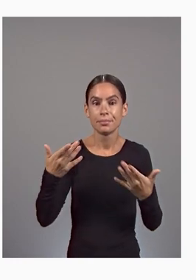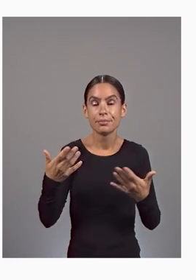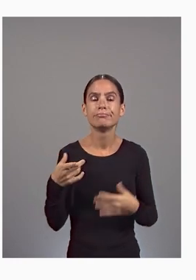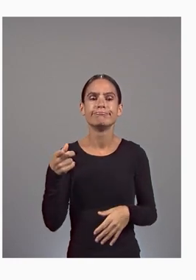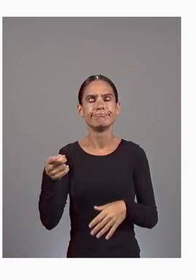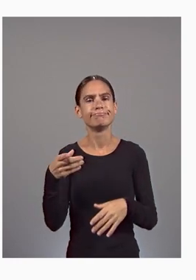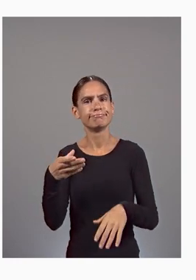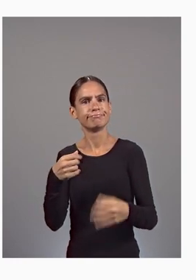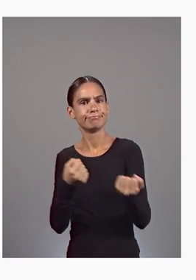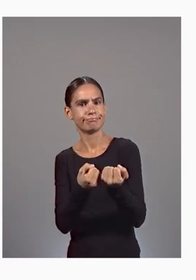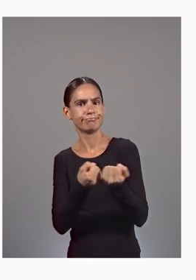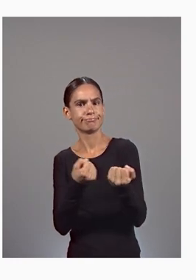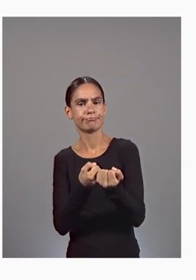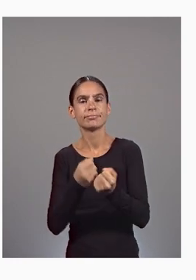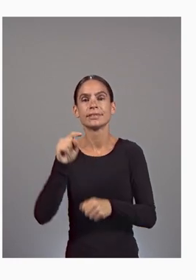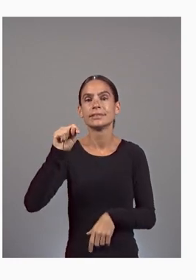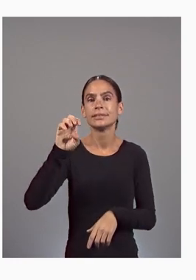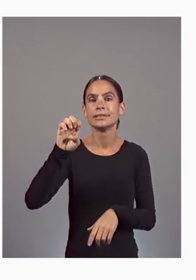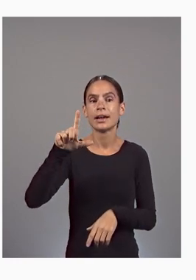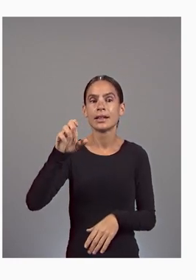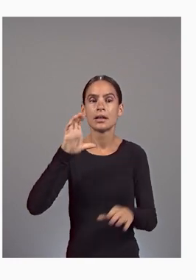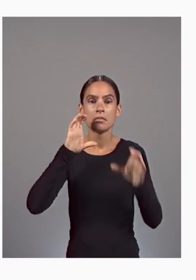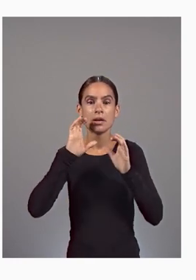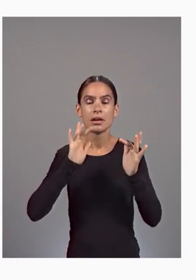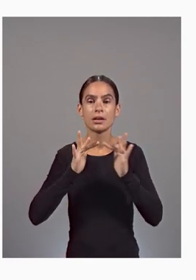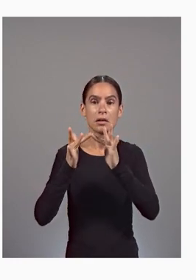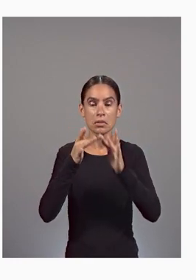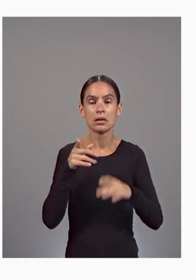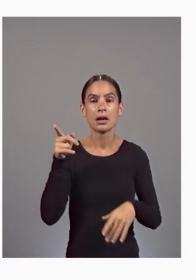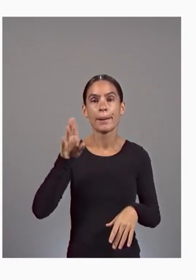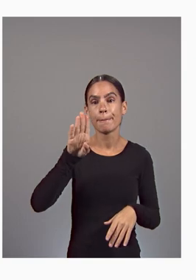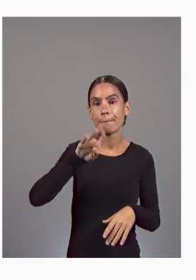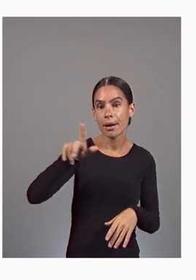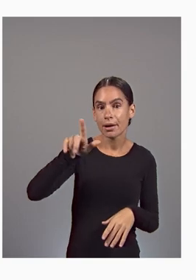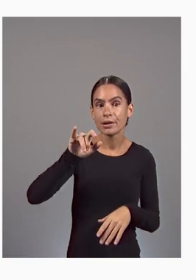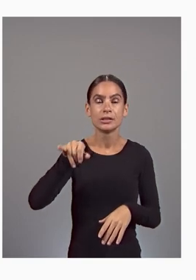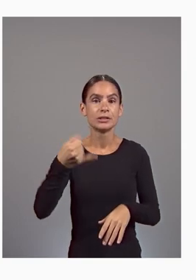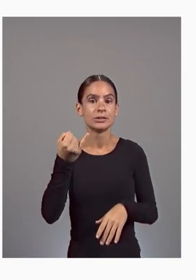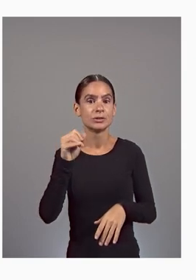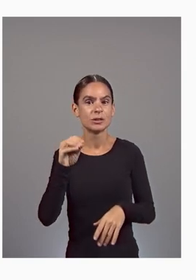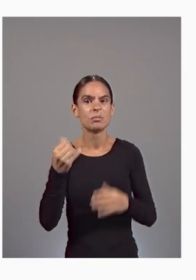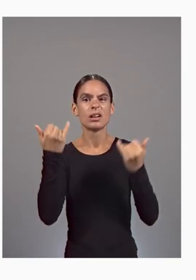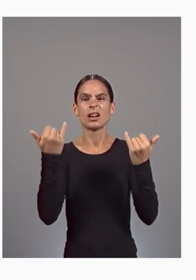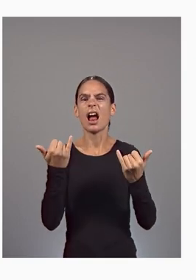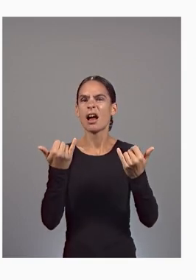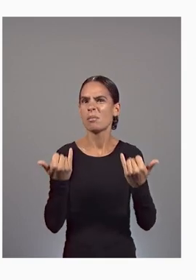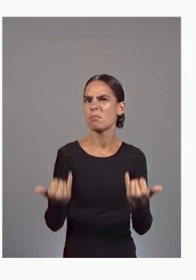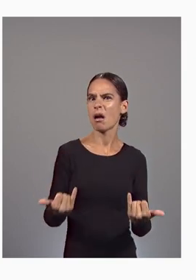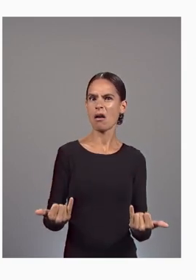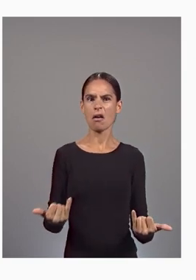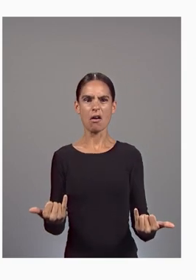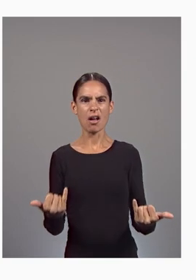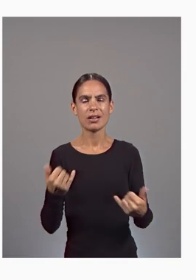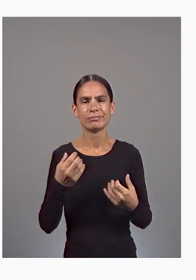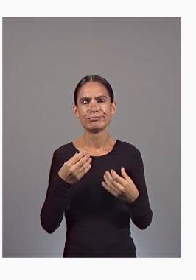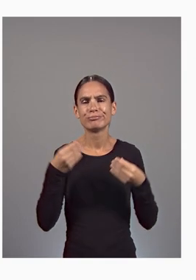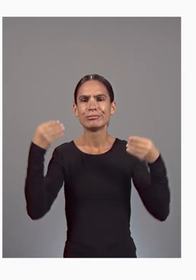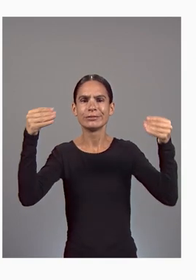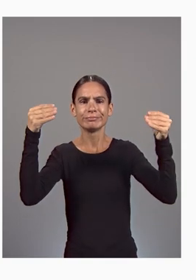telecommunications networks at Bell and Geo, and is modernizing retail stores in many countries.